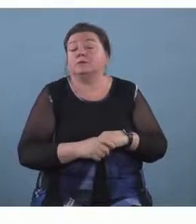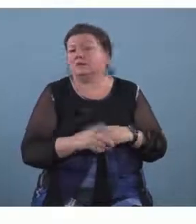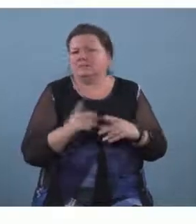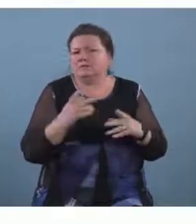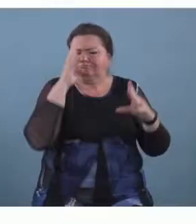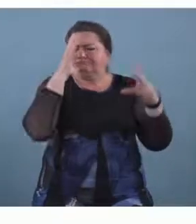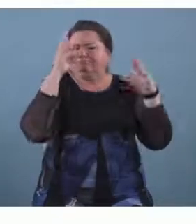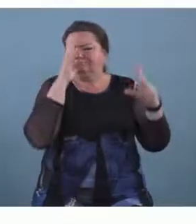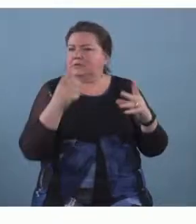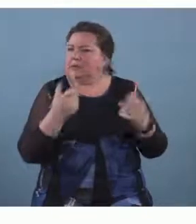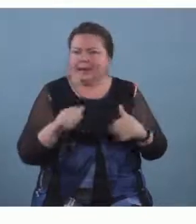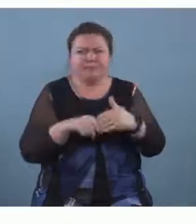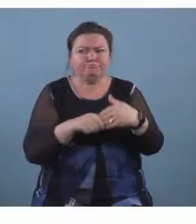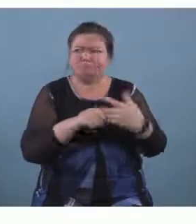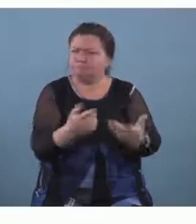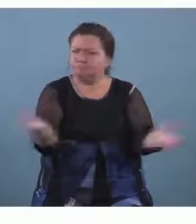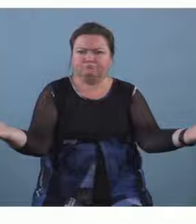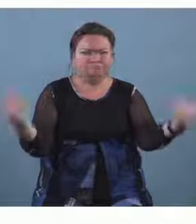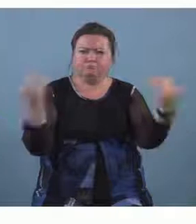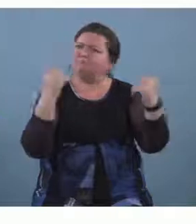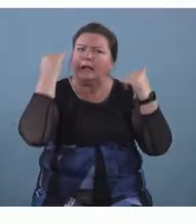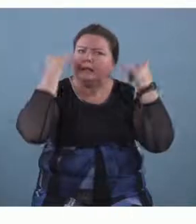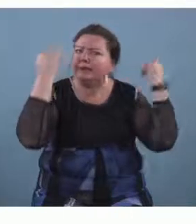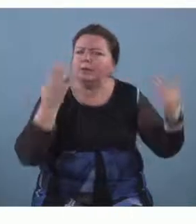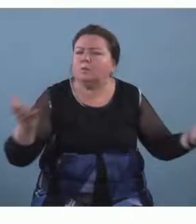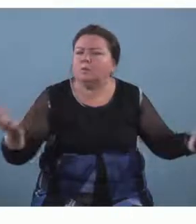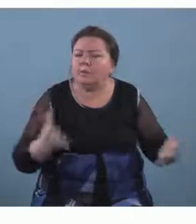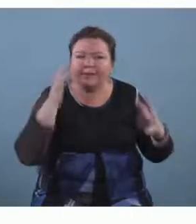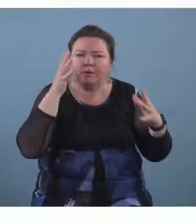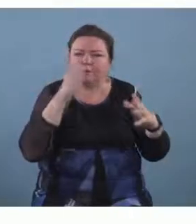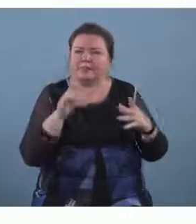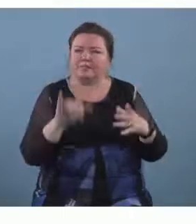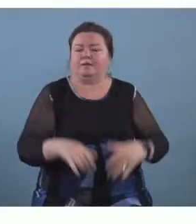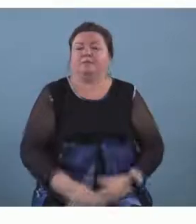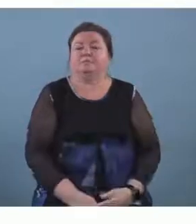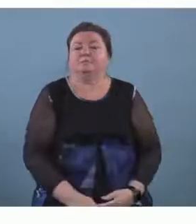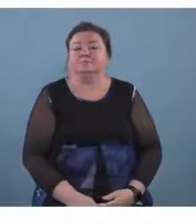room for anyone to suggest ideas next slide